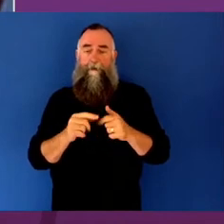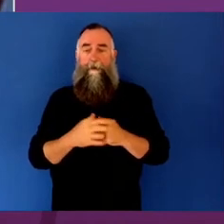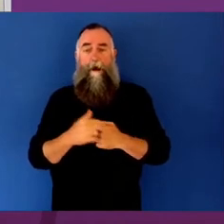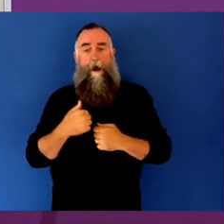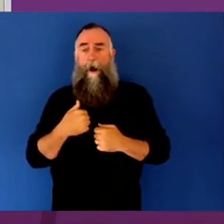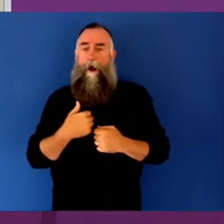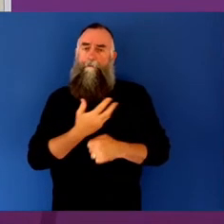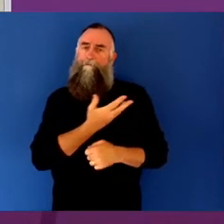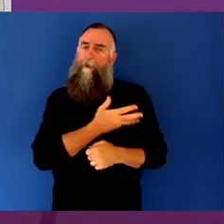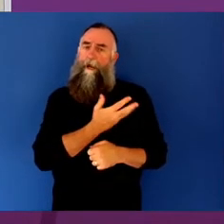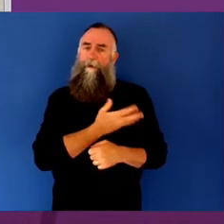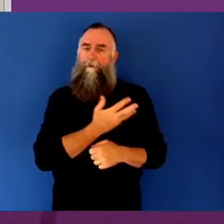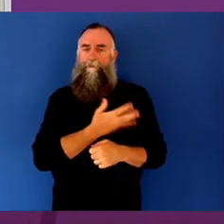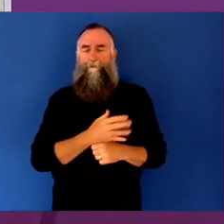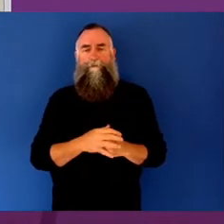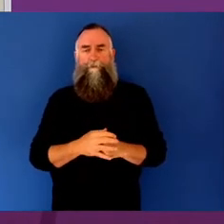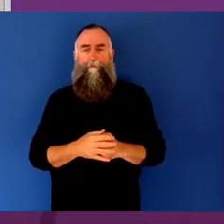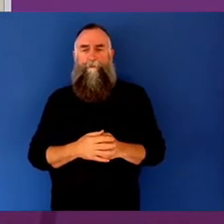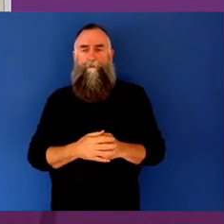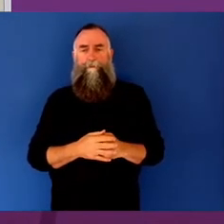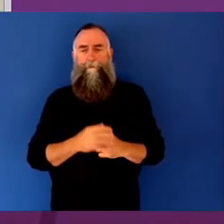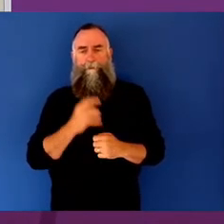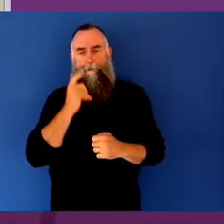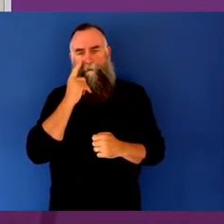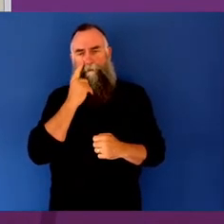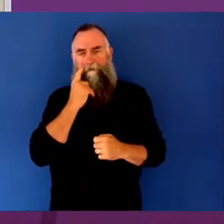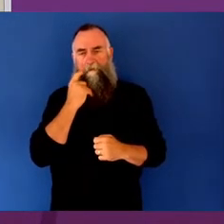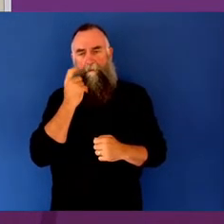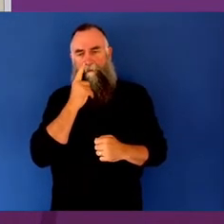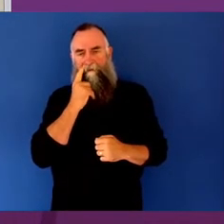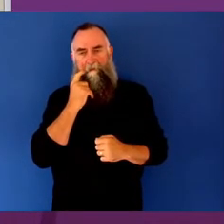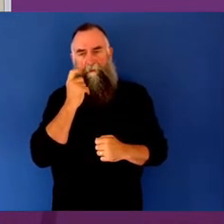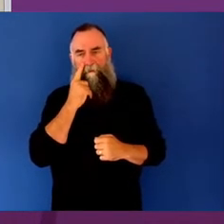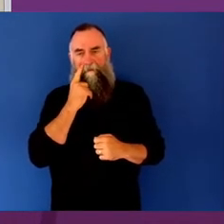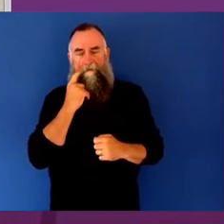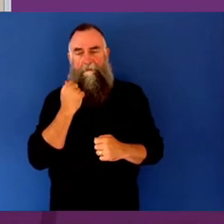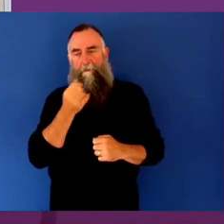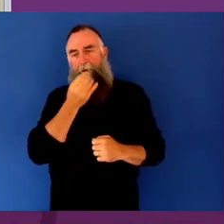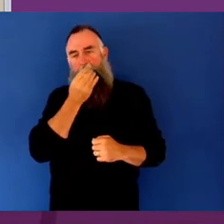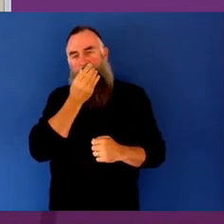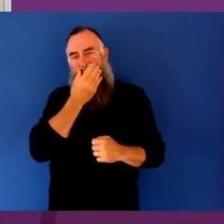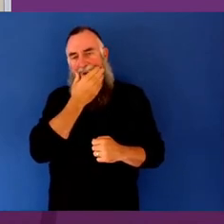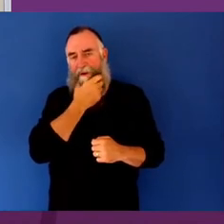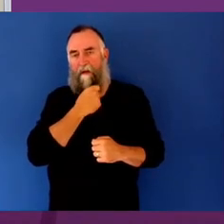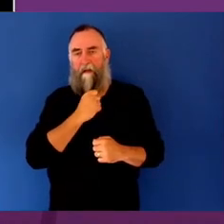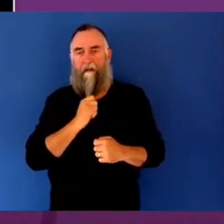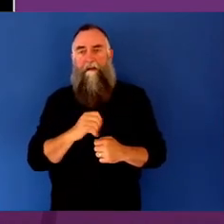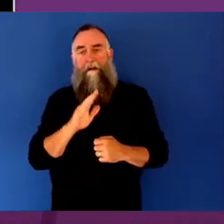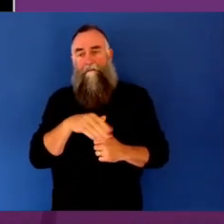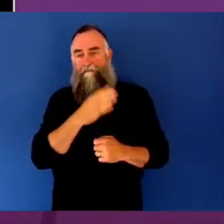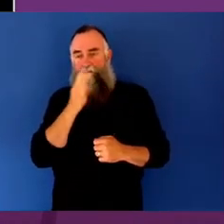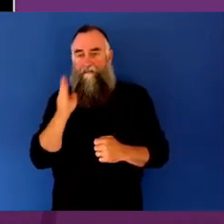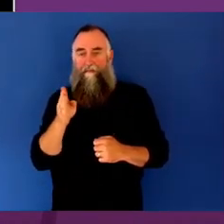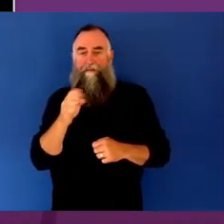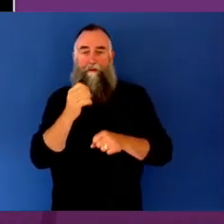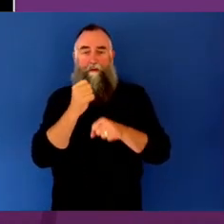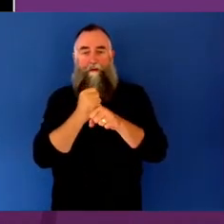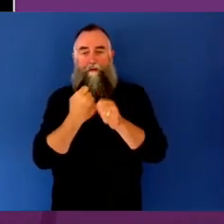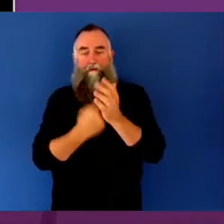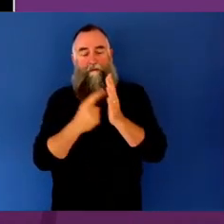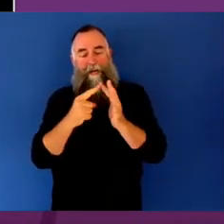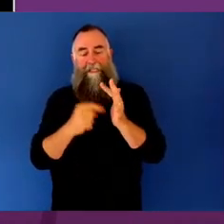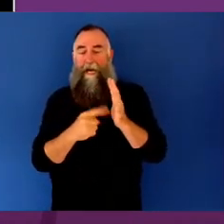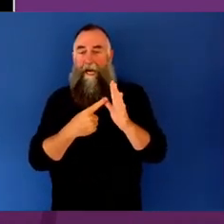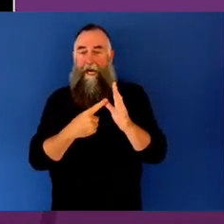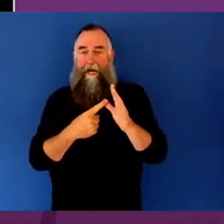Thank you. Marianne, I'll move on and I'll introduce our second panellist, Greta Bradman. Greta is a registered